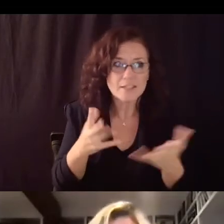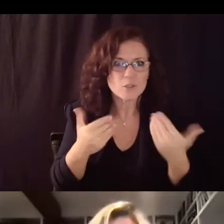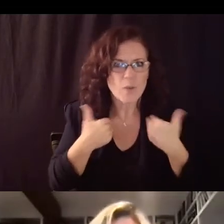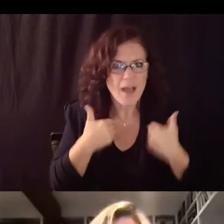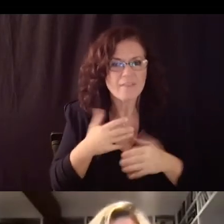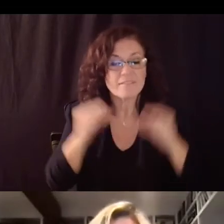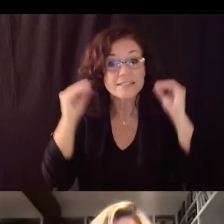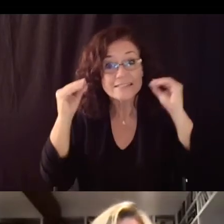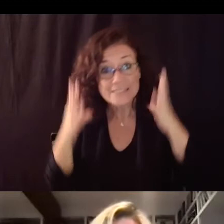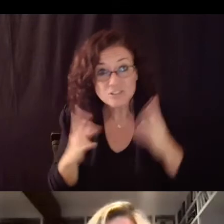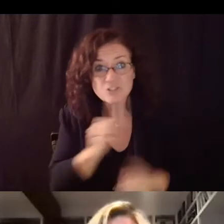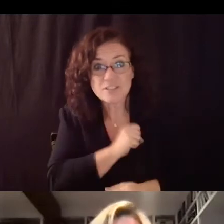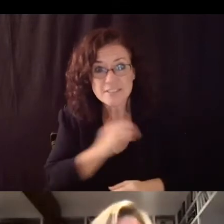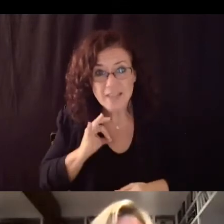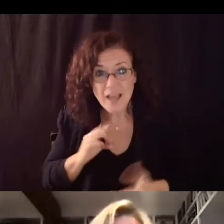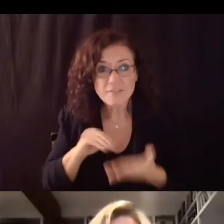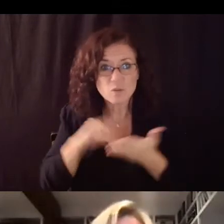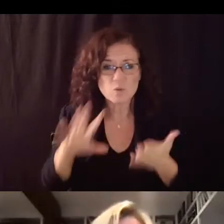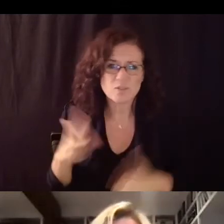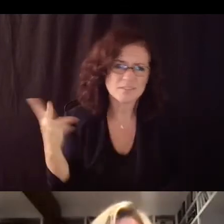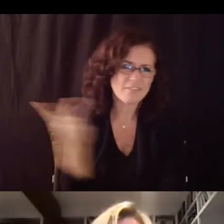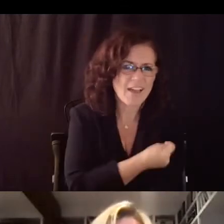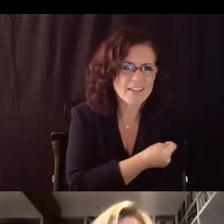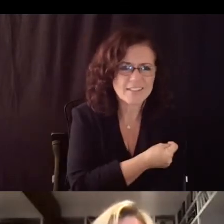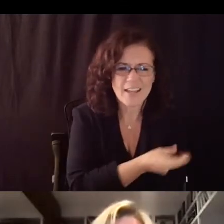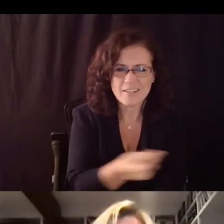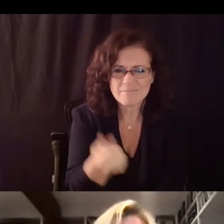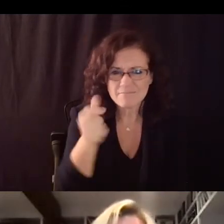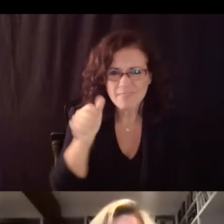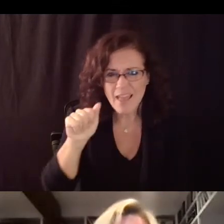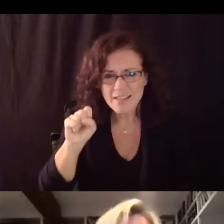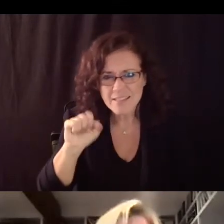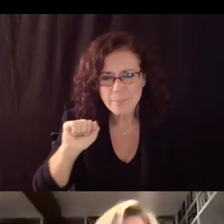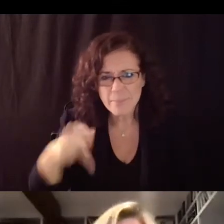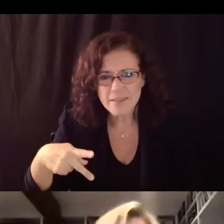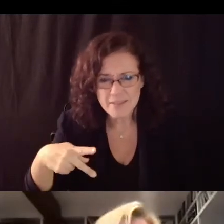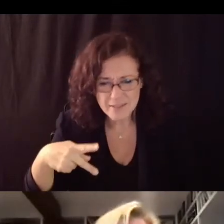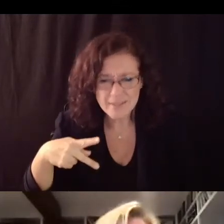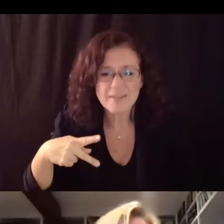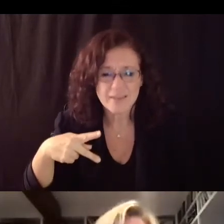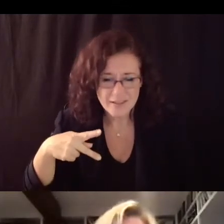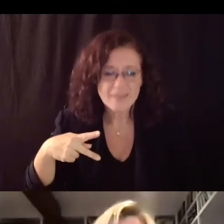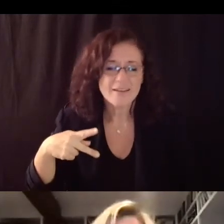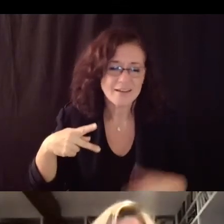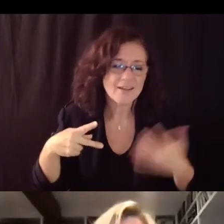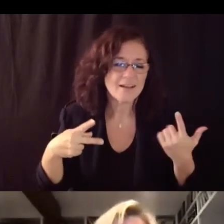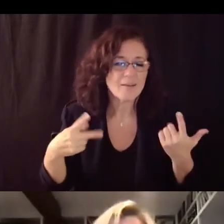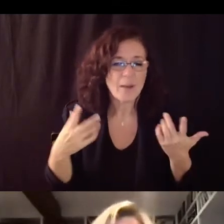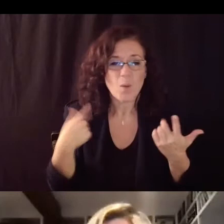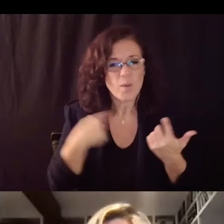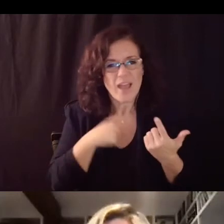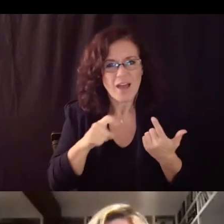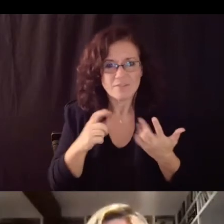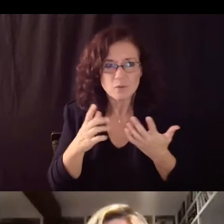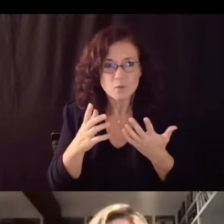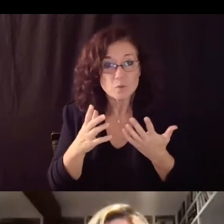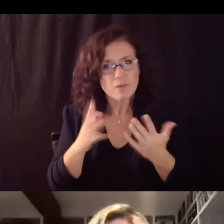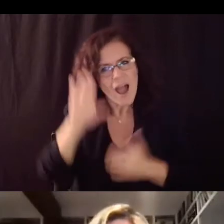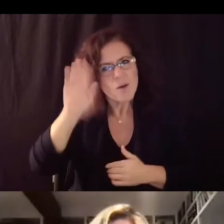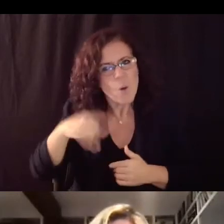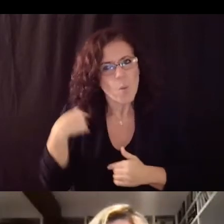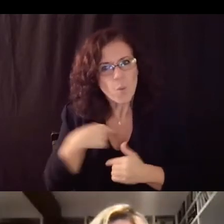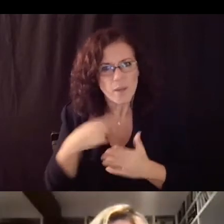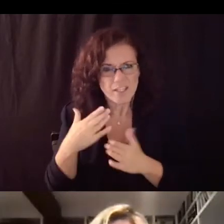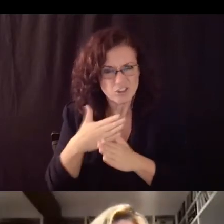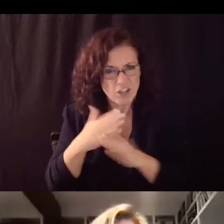school staff to be vaccinated i know we all share that goal but i think we have to keep saying it uh even though we heard tonight